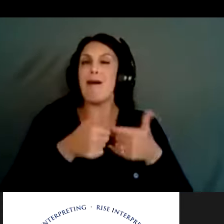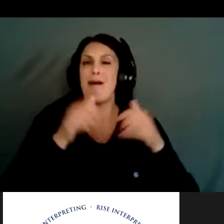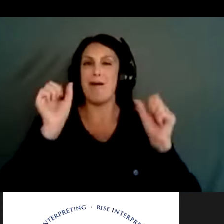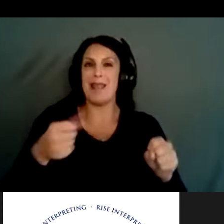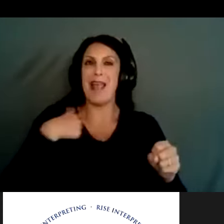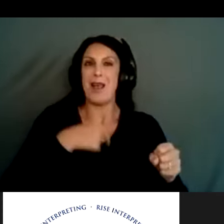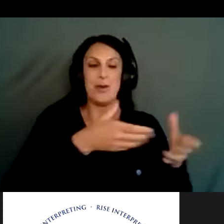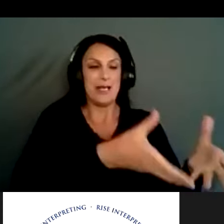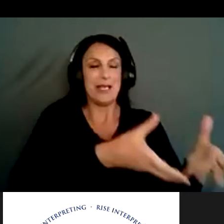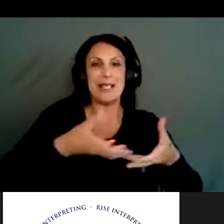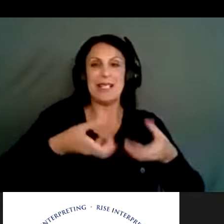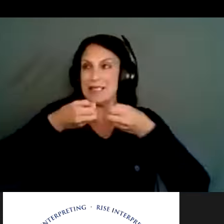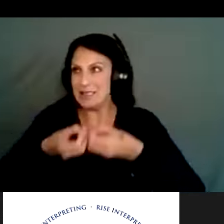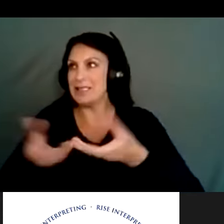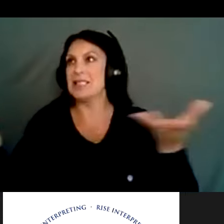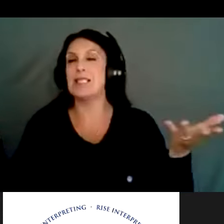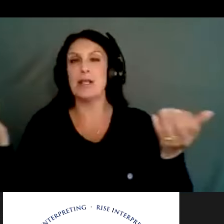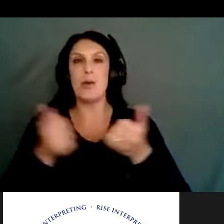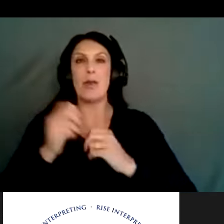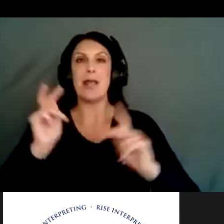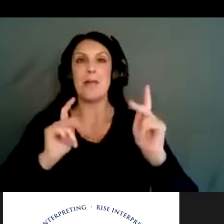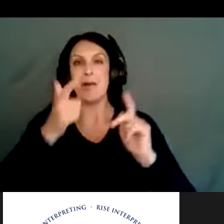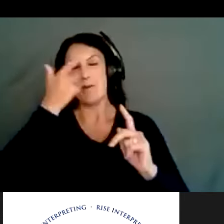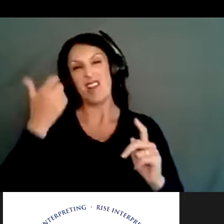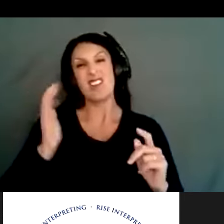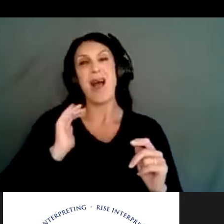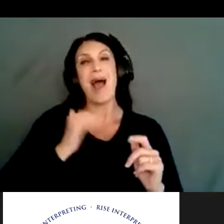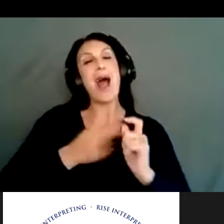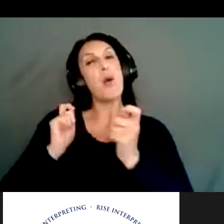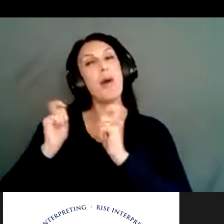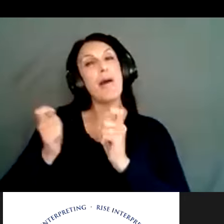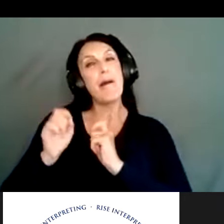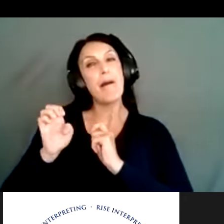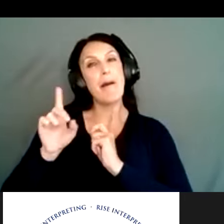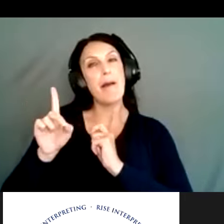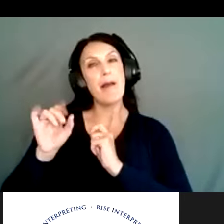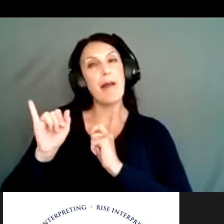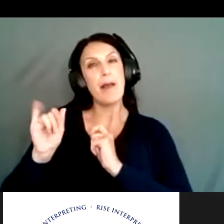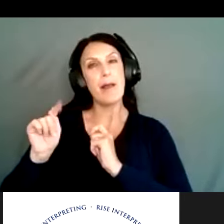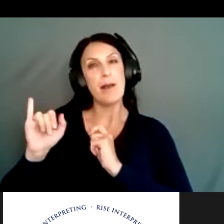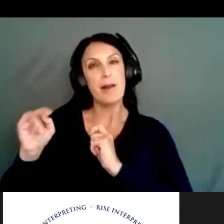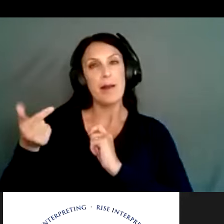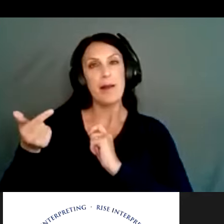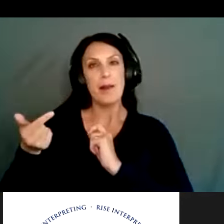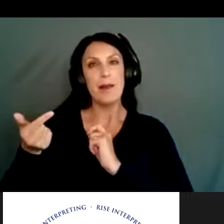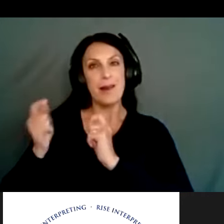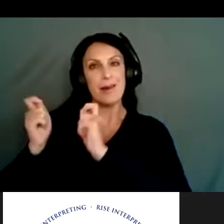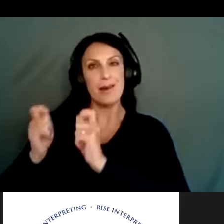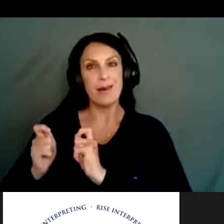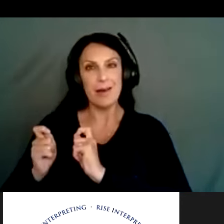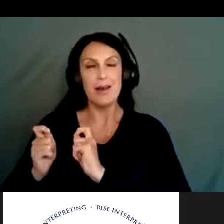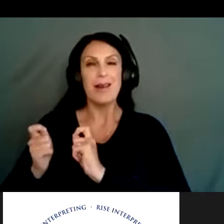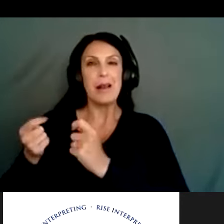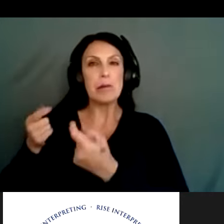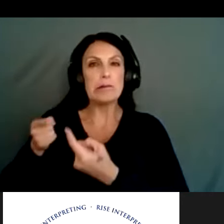this out to the people because we're having a bit of an editing issue right now. we're hoping one of our, um, partnering committees can work with